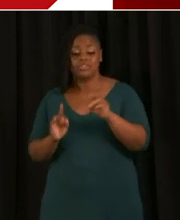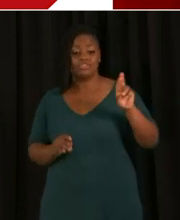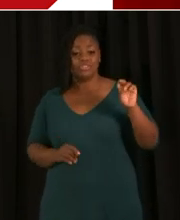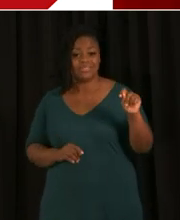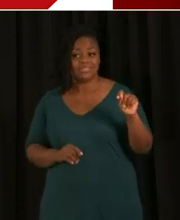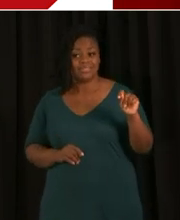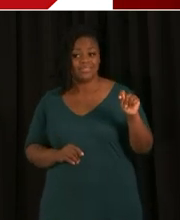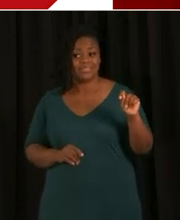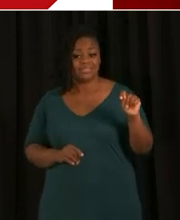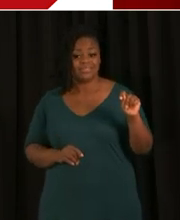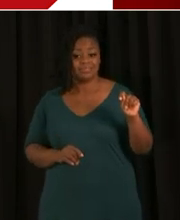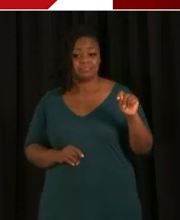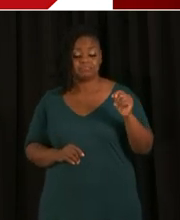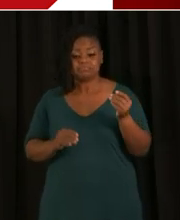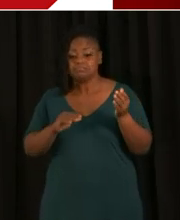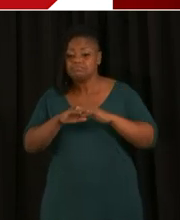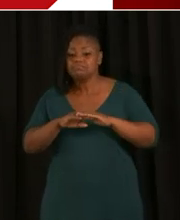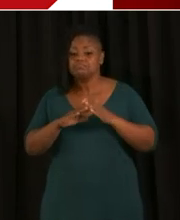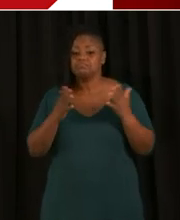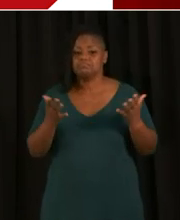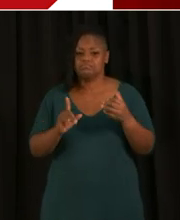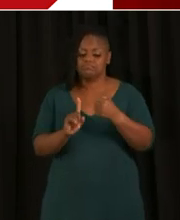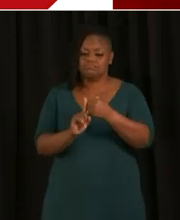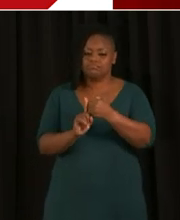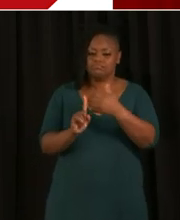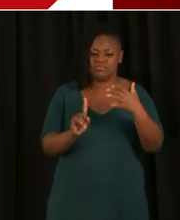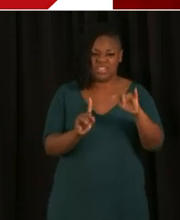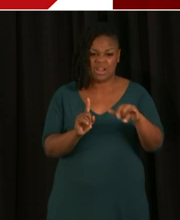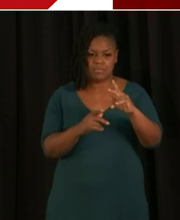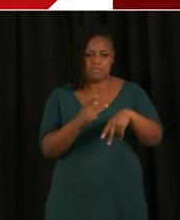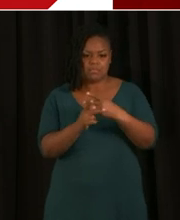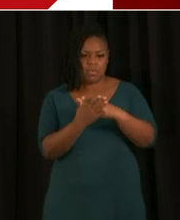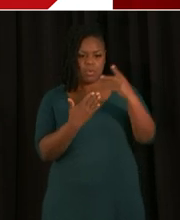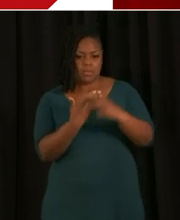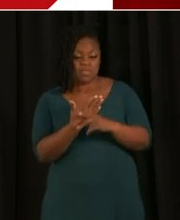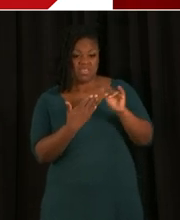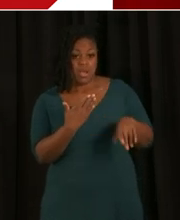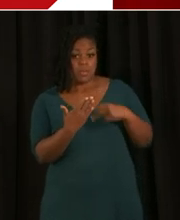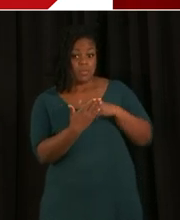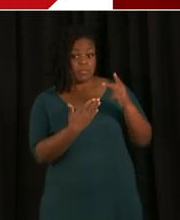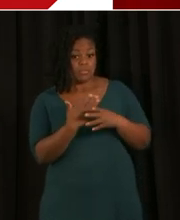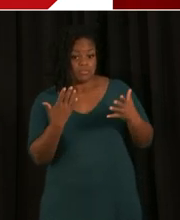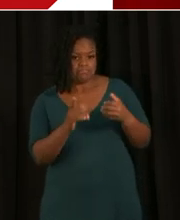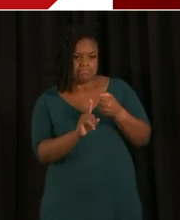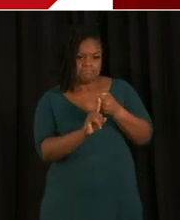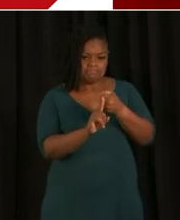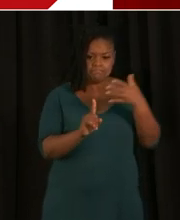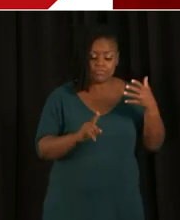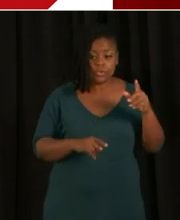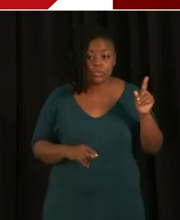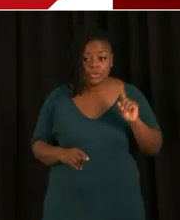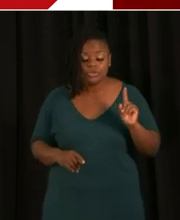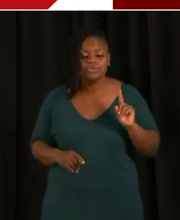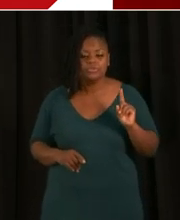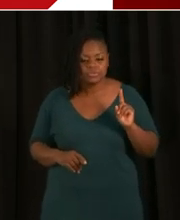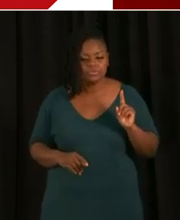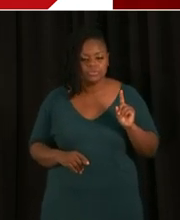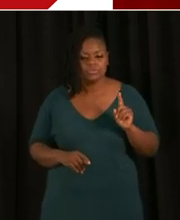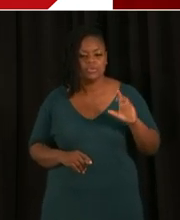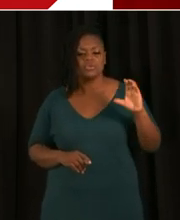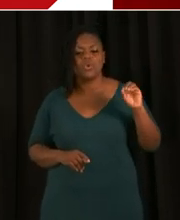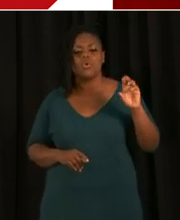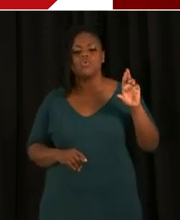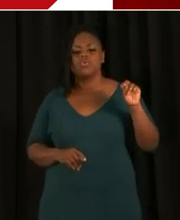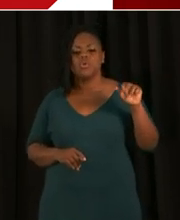is available at, excuse me, more information about that program is available at coronavirus.dc.gov.